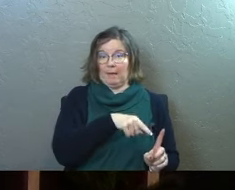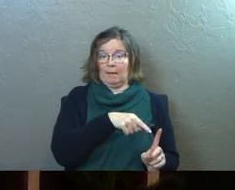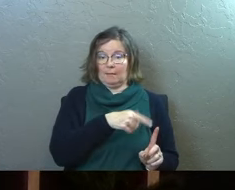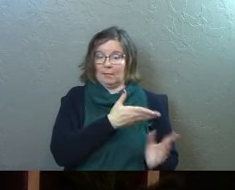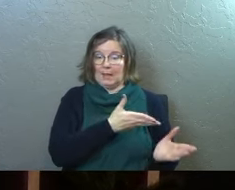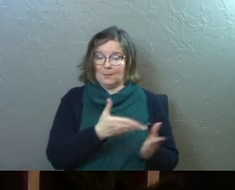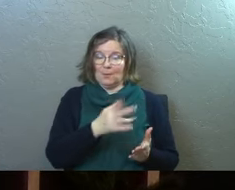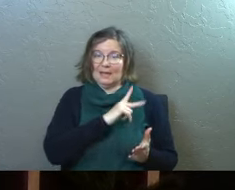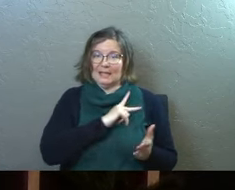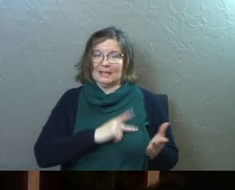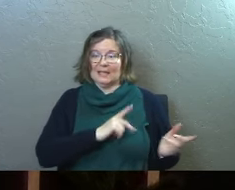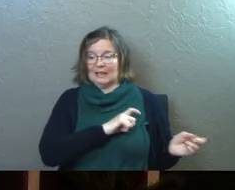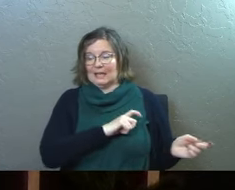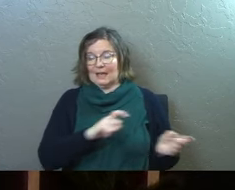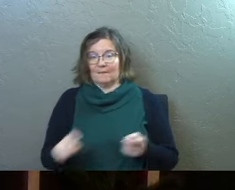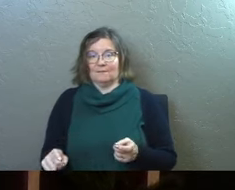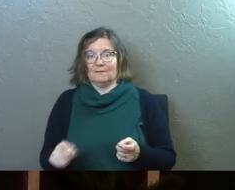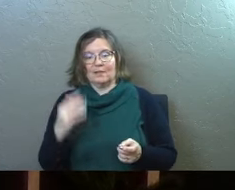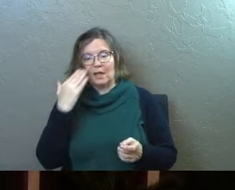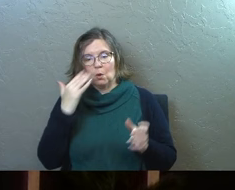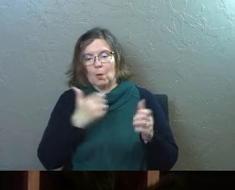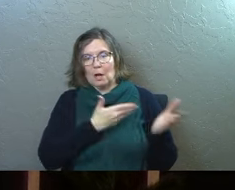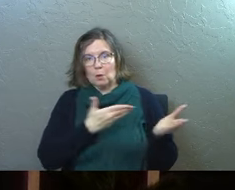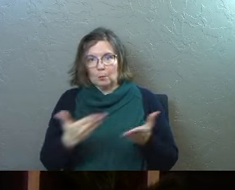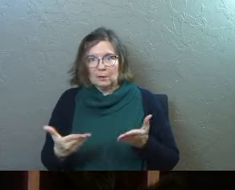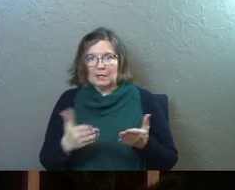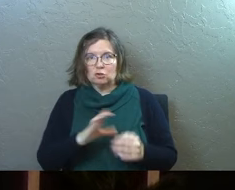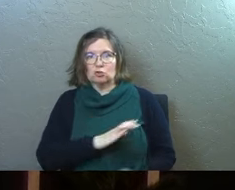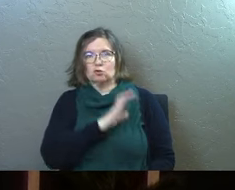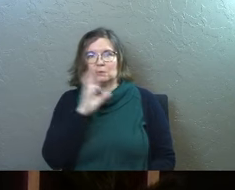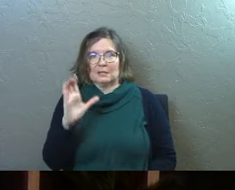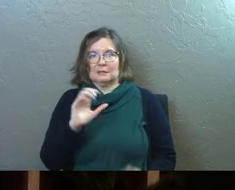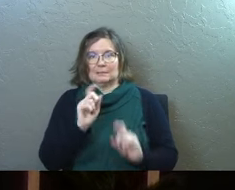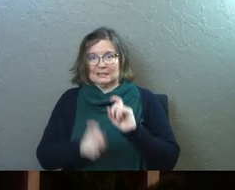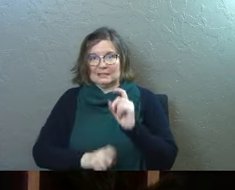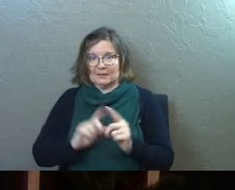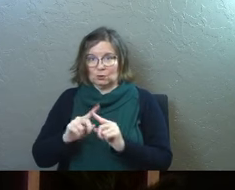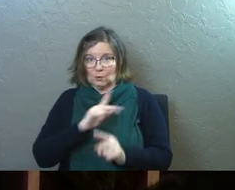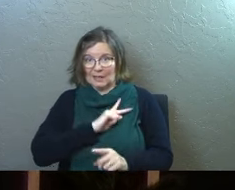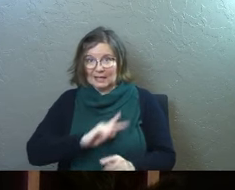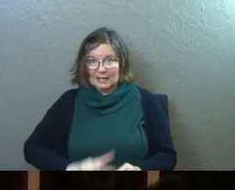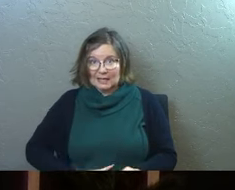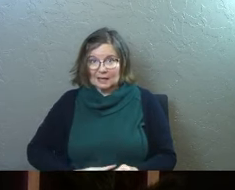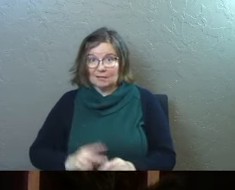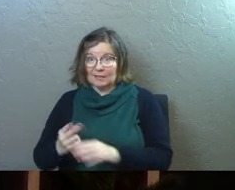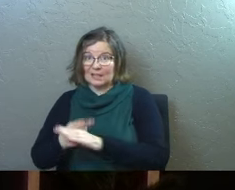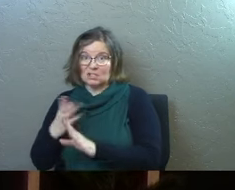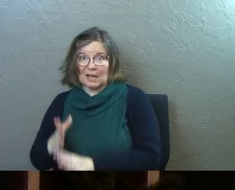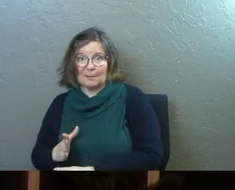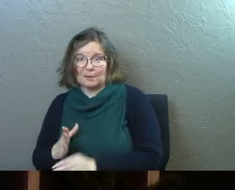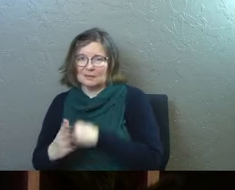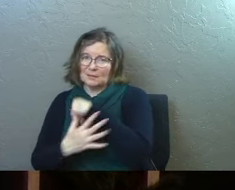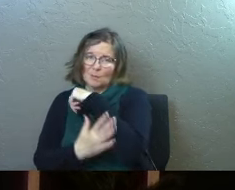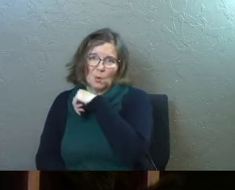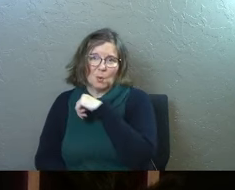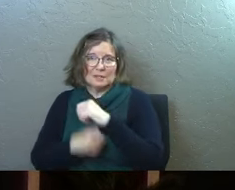They bring kingly gifts to Jesus. They know how to bring Christmas gifts to the King. The shepherds, not so much. Do you notice that